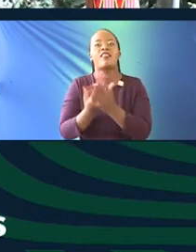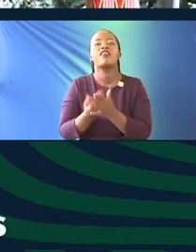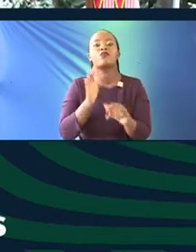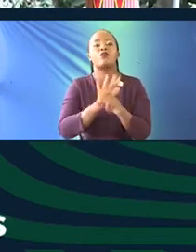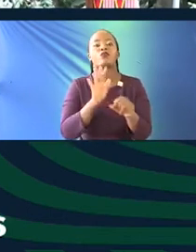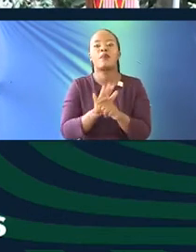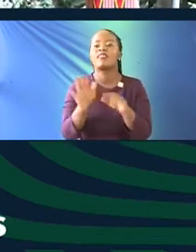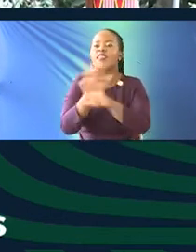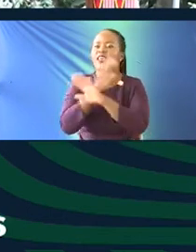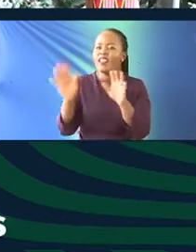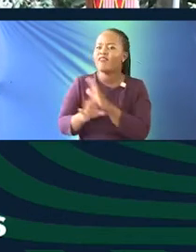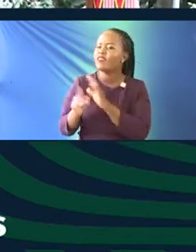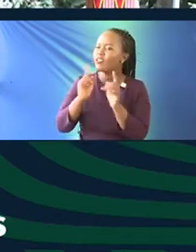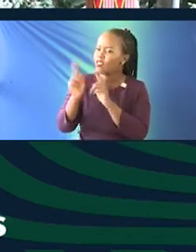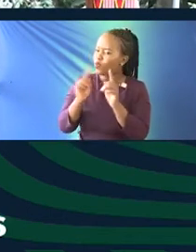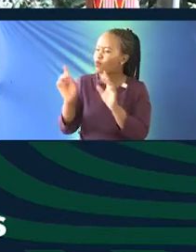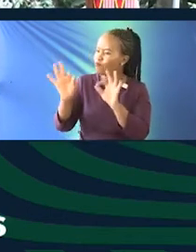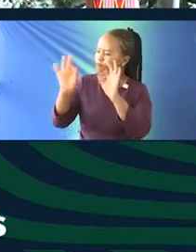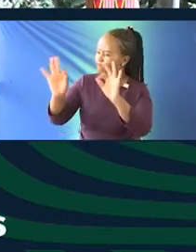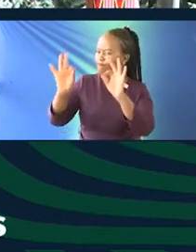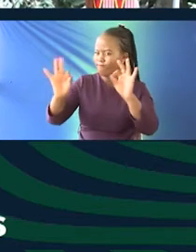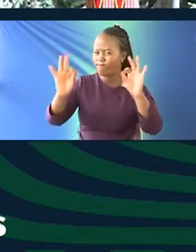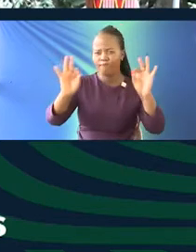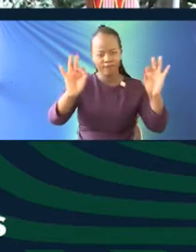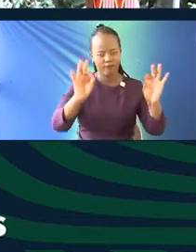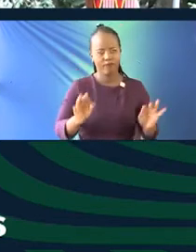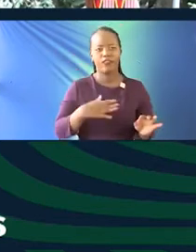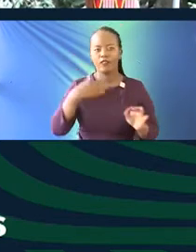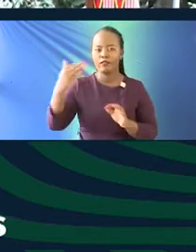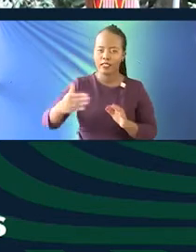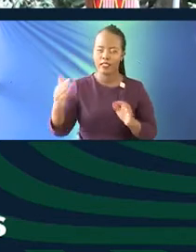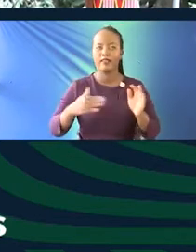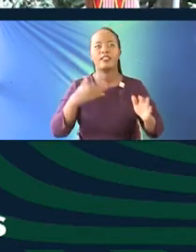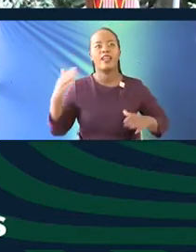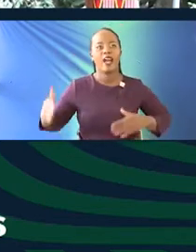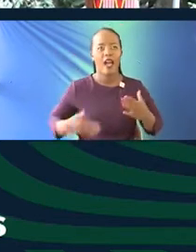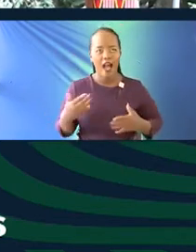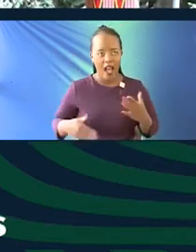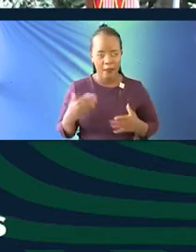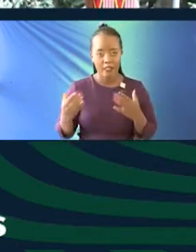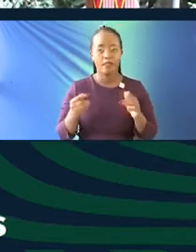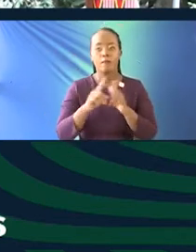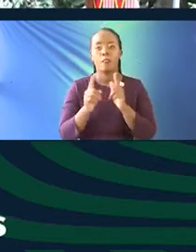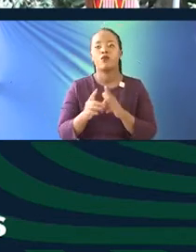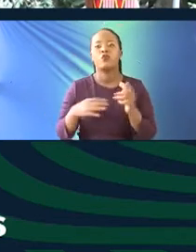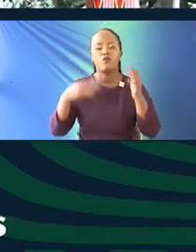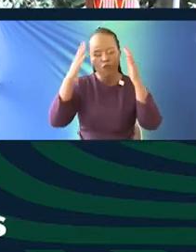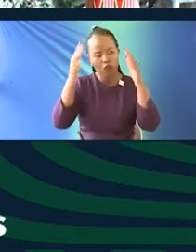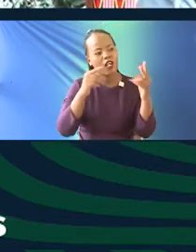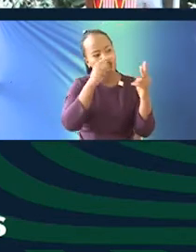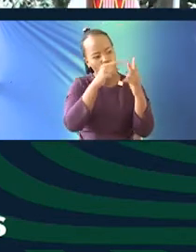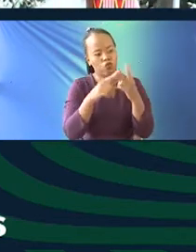point. Always learning from you and always very happy to. I'm going to zero in on two specific things that you spoke about, which were around